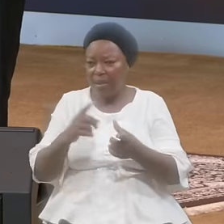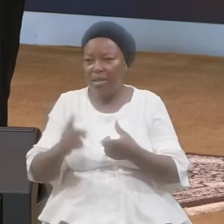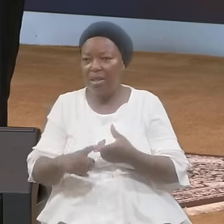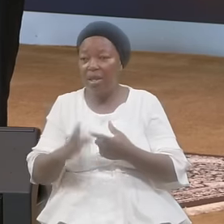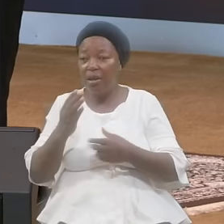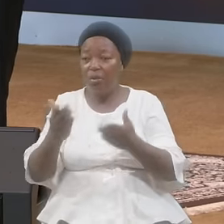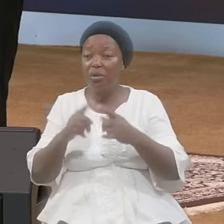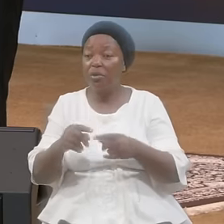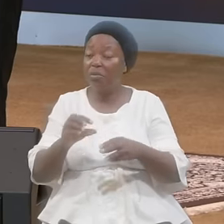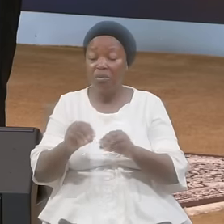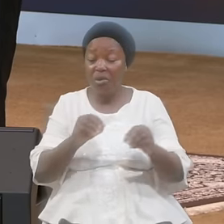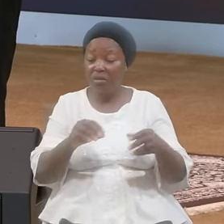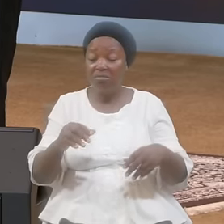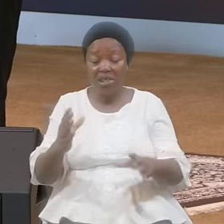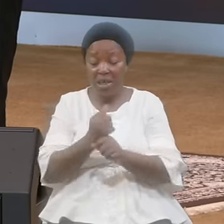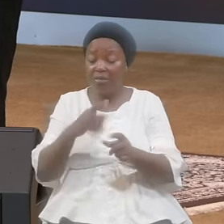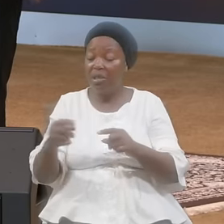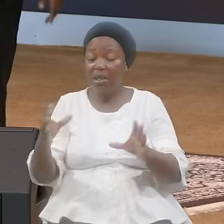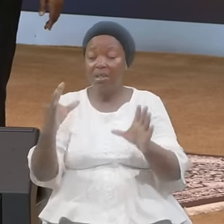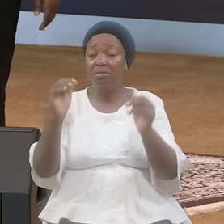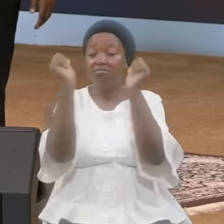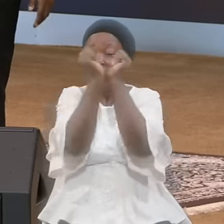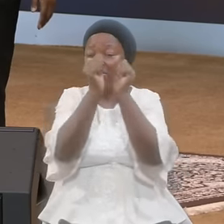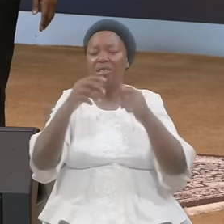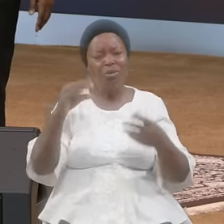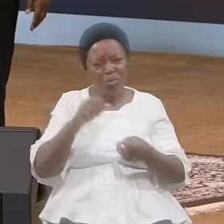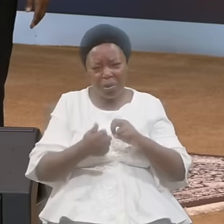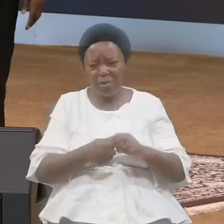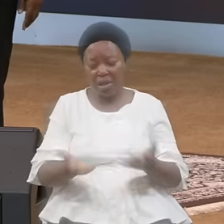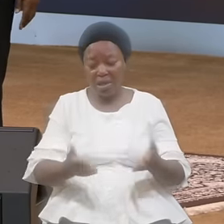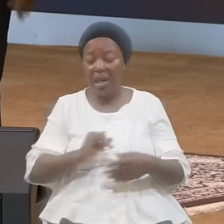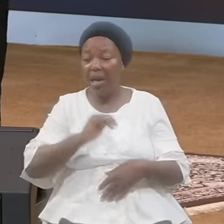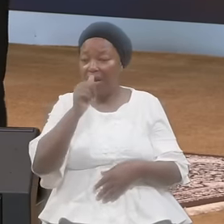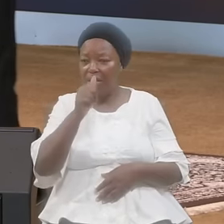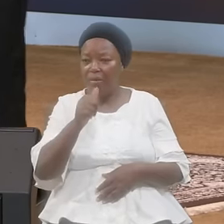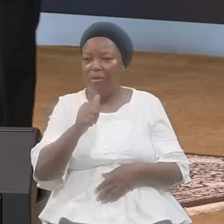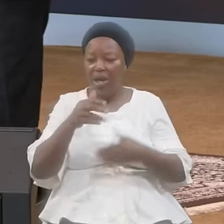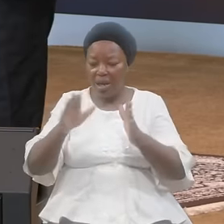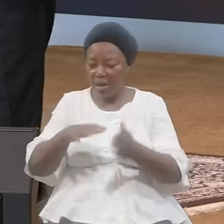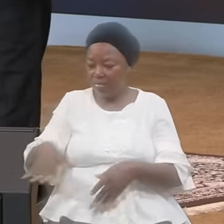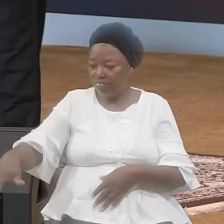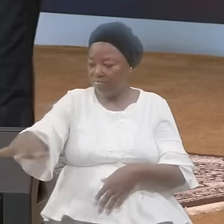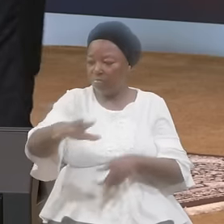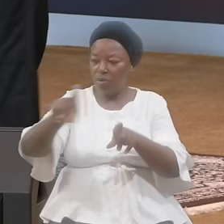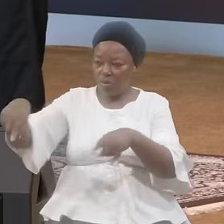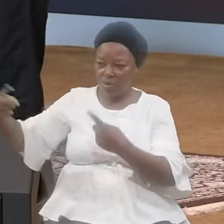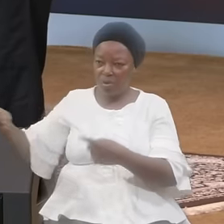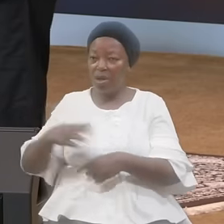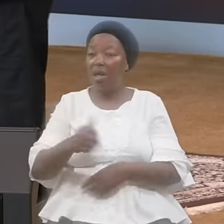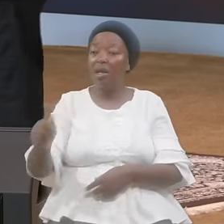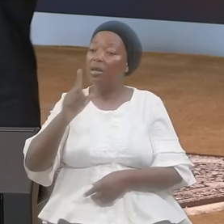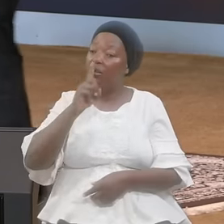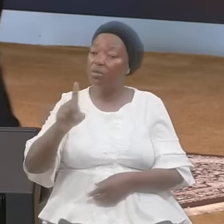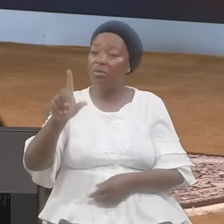handcuff Lead me away Here I am Let this go A true Levite